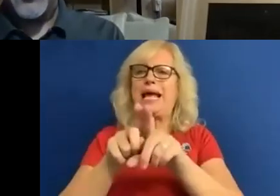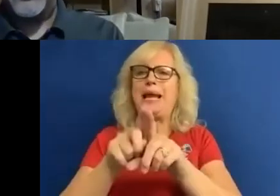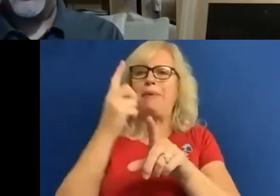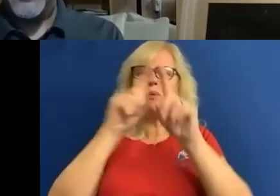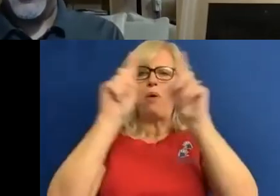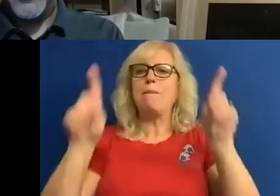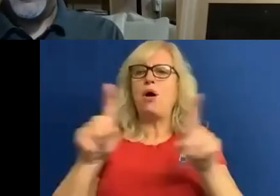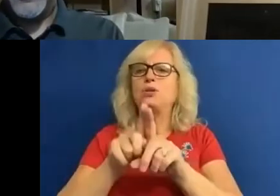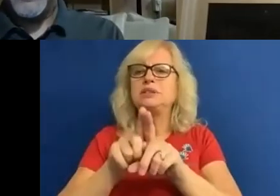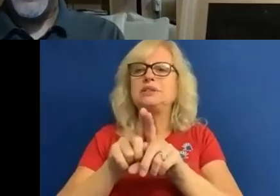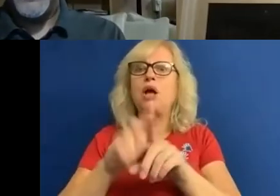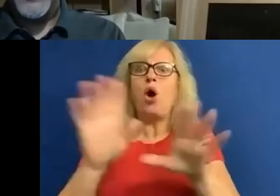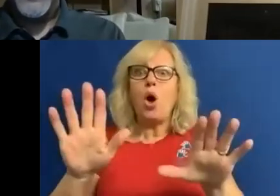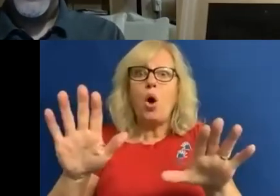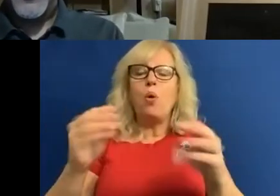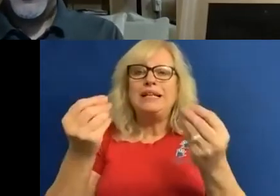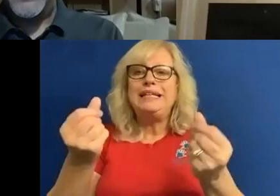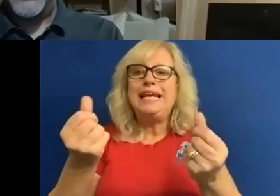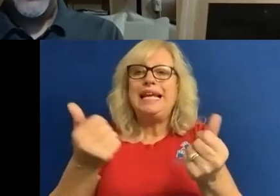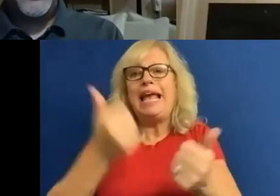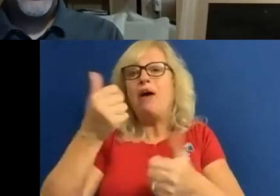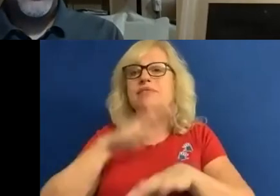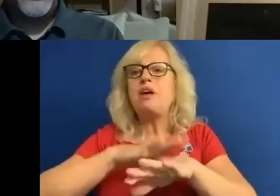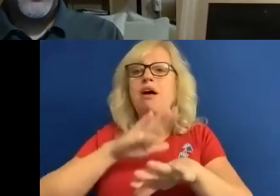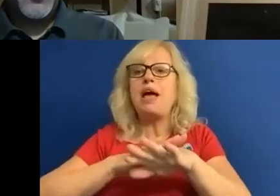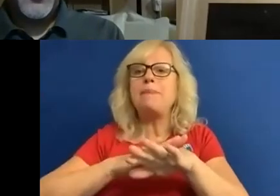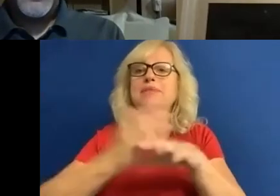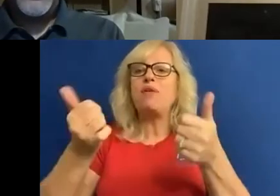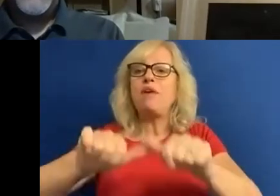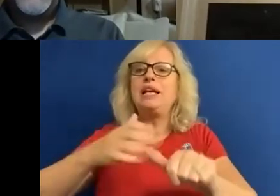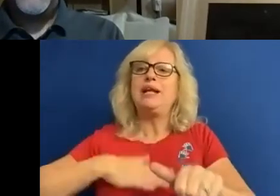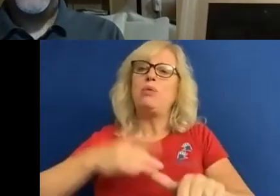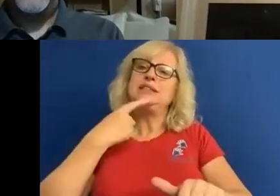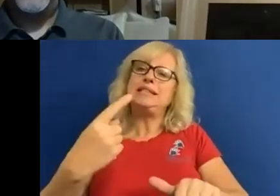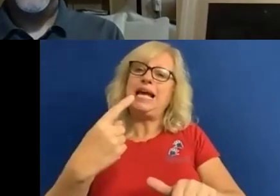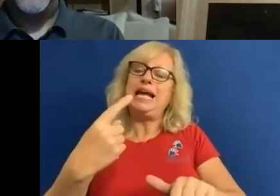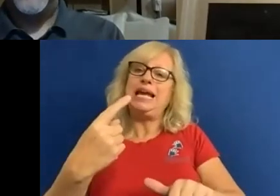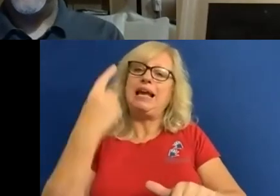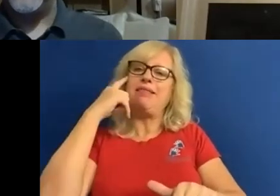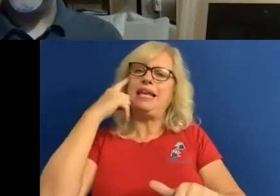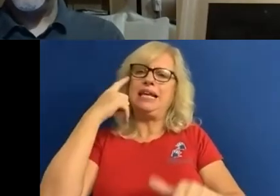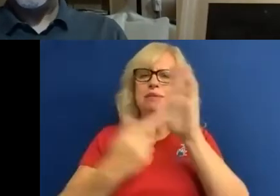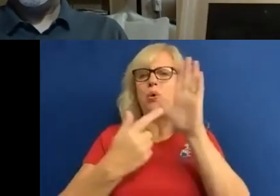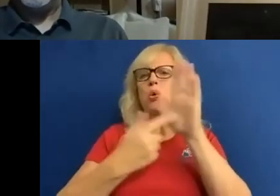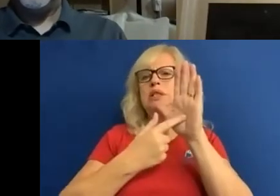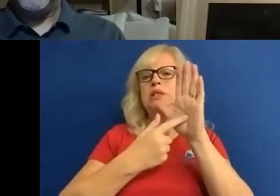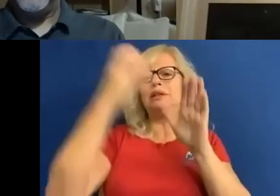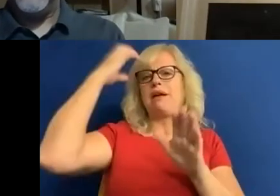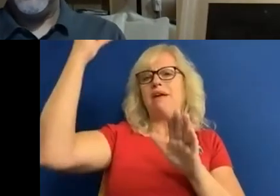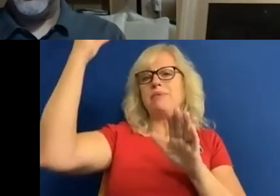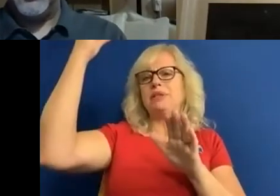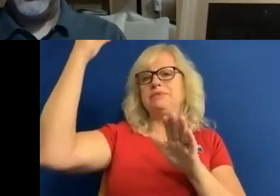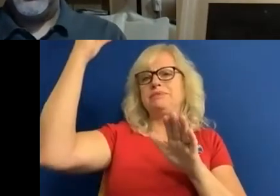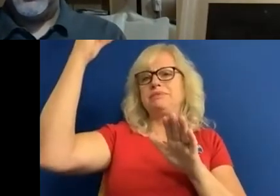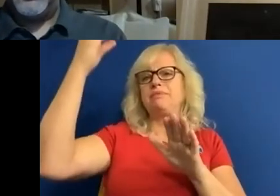time. Yeah, no, that's fine. So, finally, I just wanted to say that I think it's important that the government put disability firmly on the